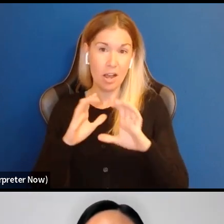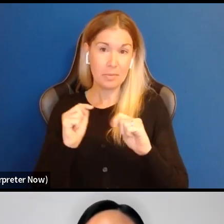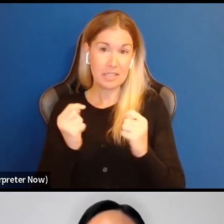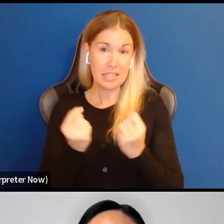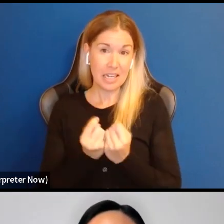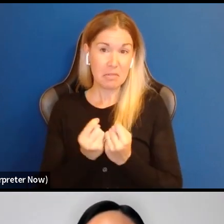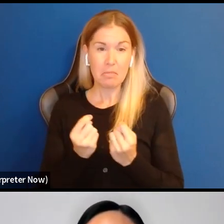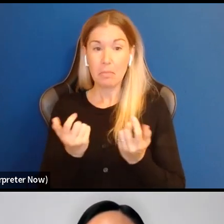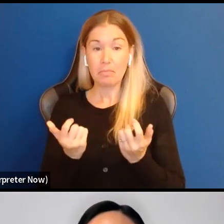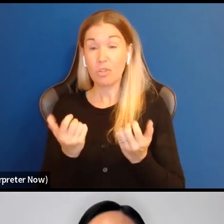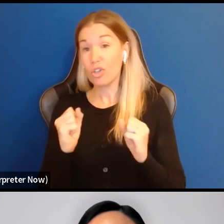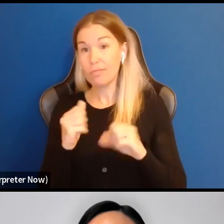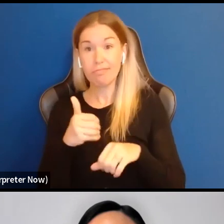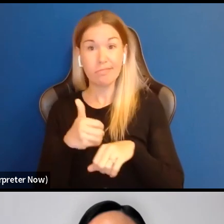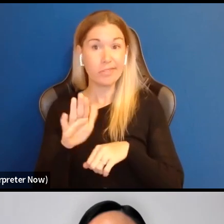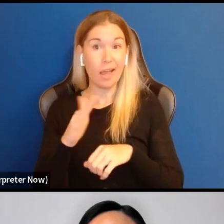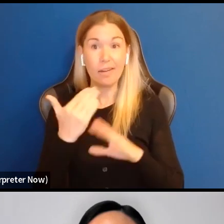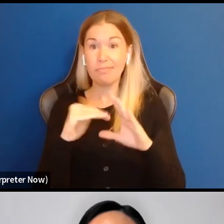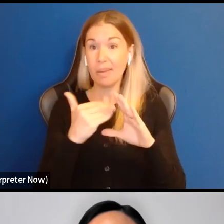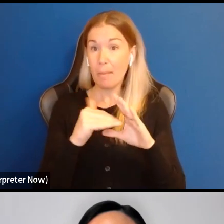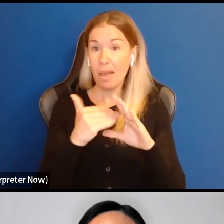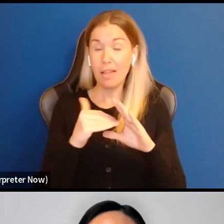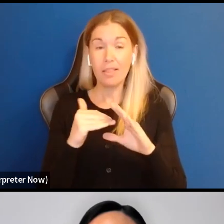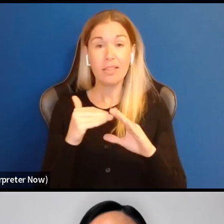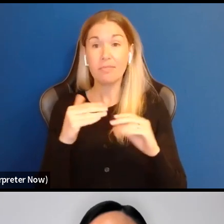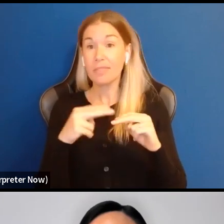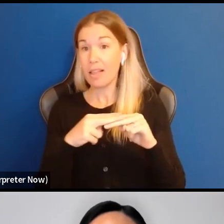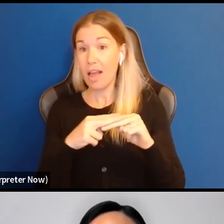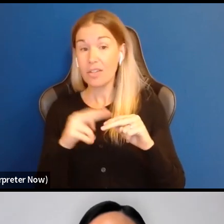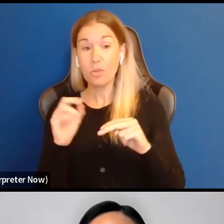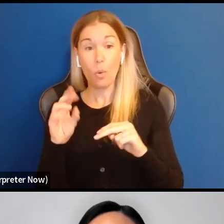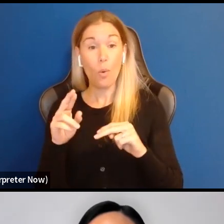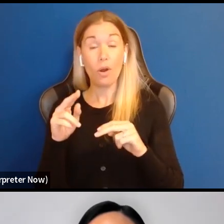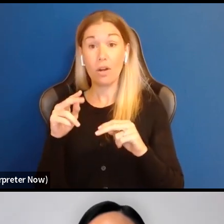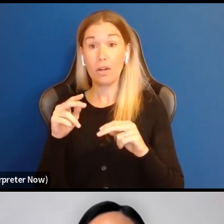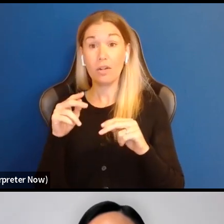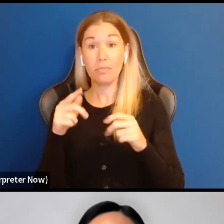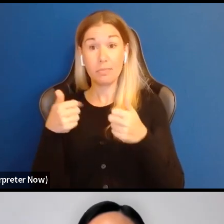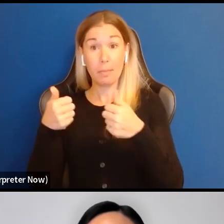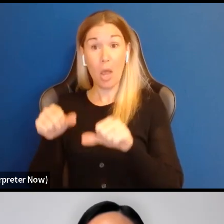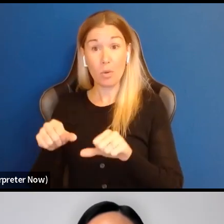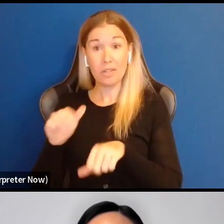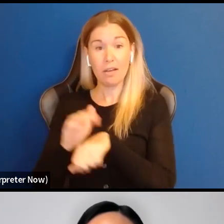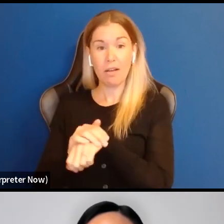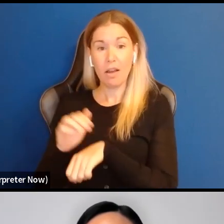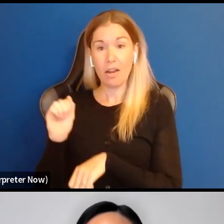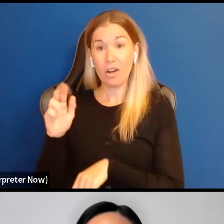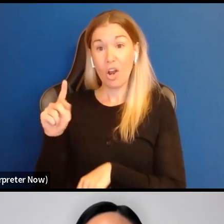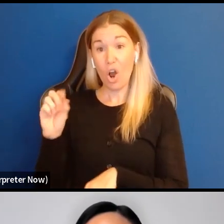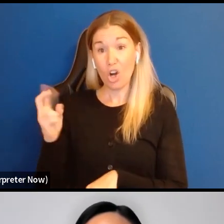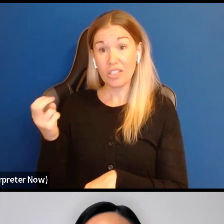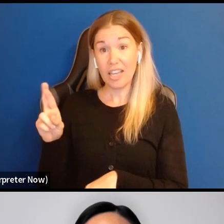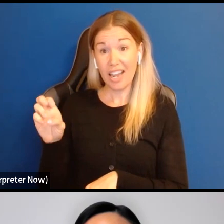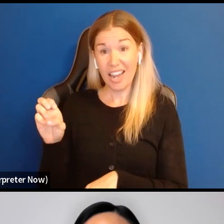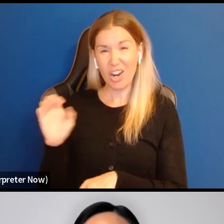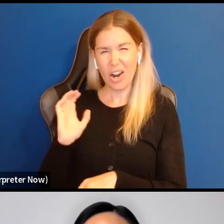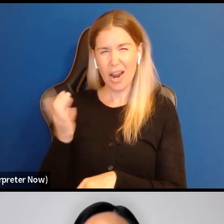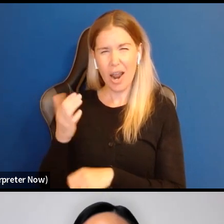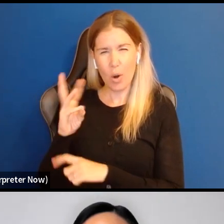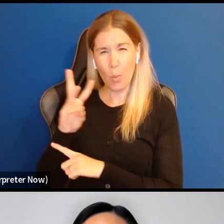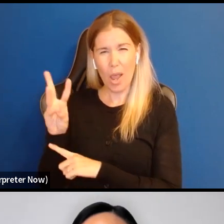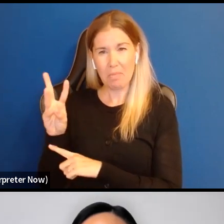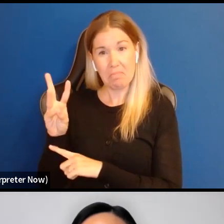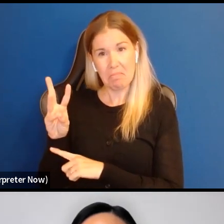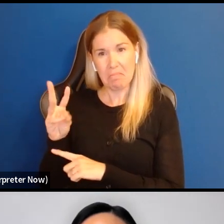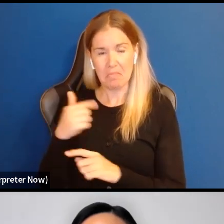email or potentially posting these slides on the, uh, arts here, NIFA webpage itself, um, we